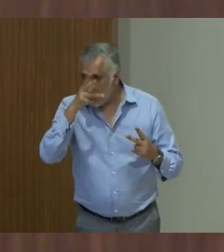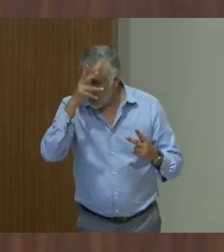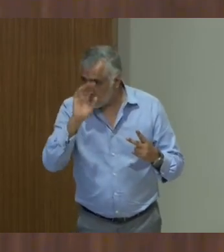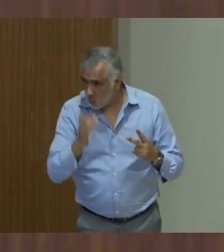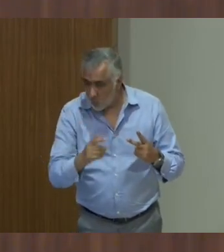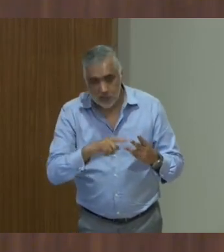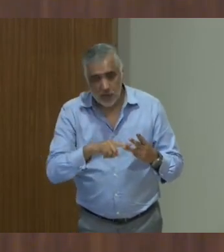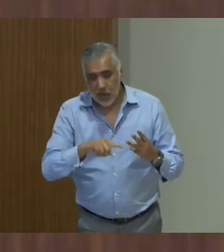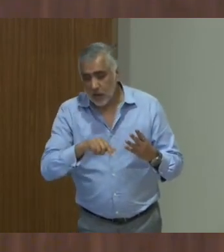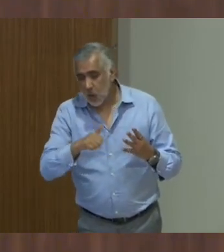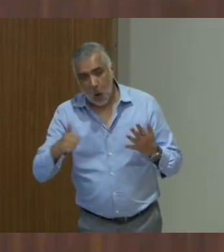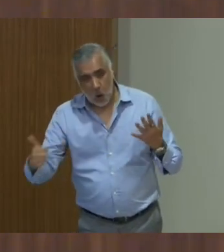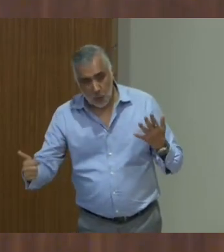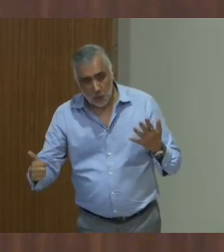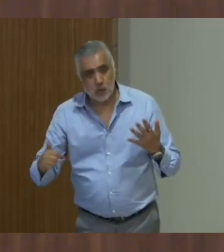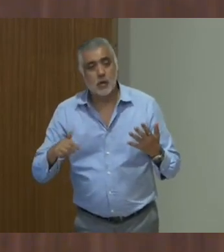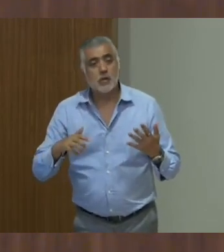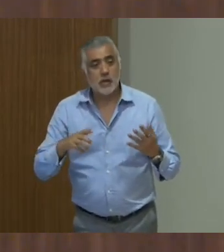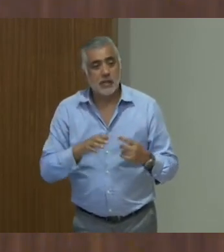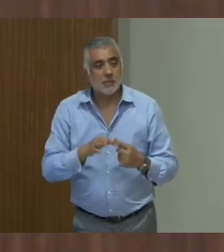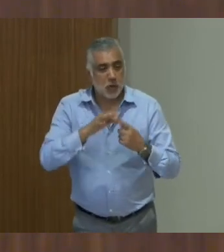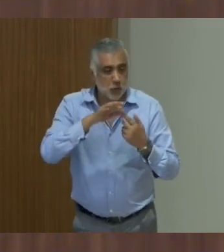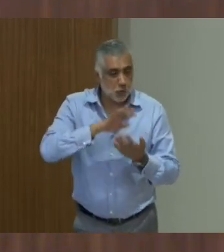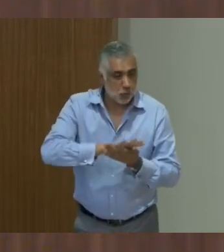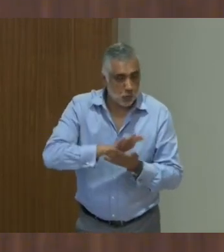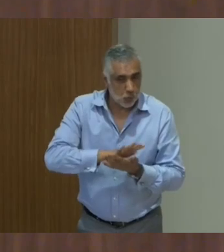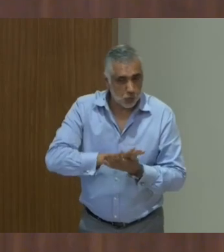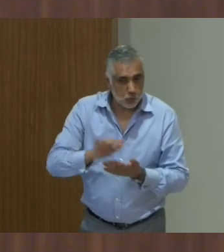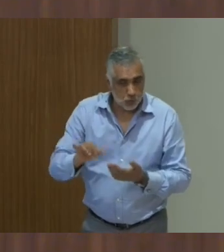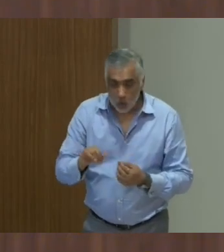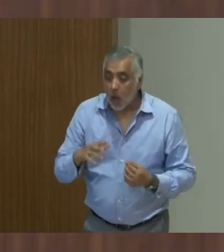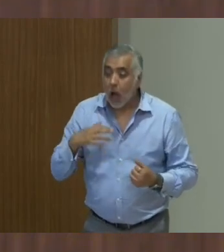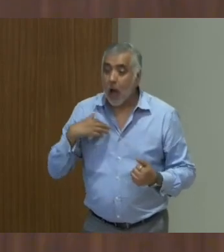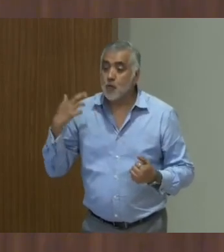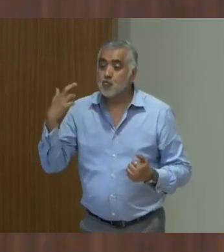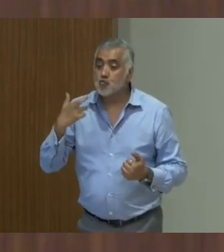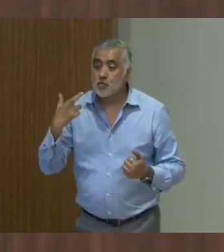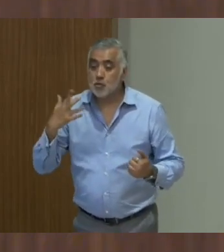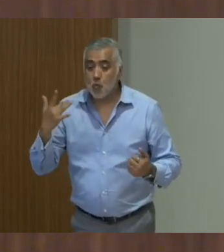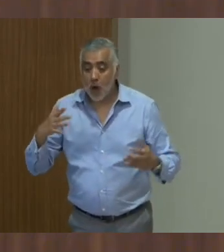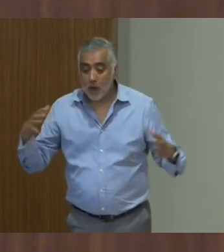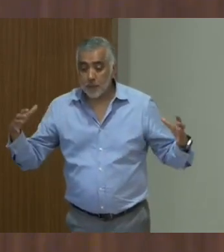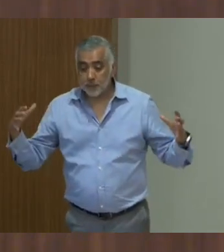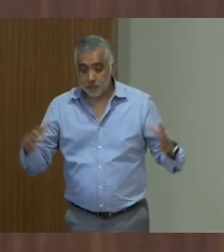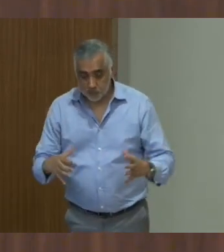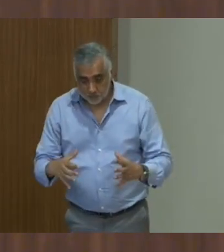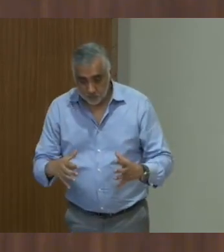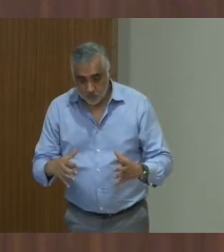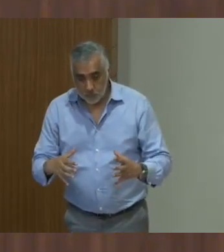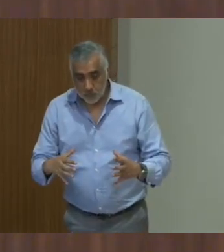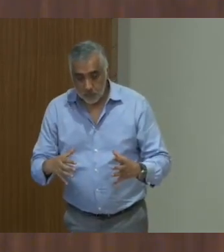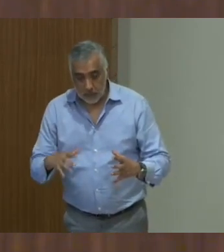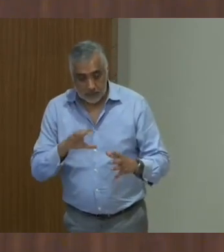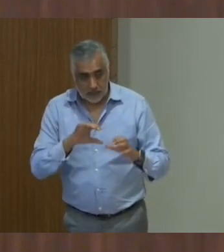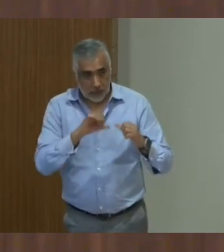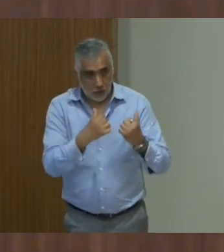level organizations. And the, the, the reason that a lot of these, uh, representatives came to this meeting